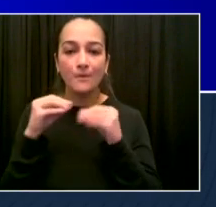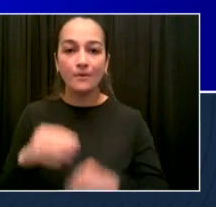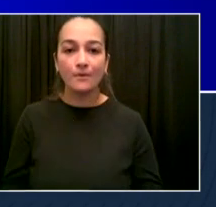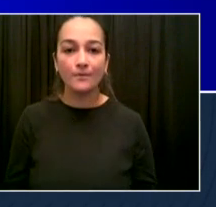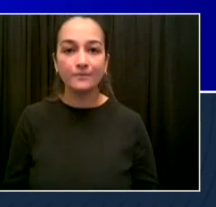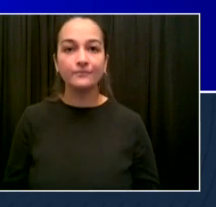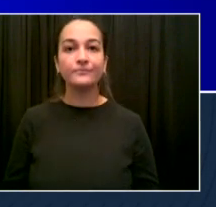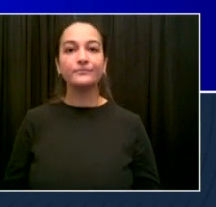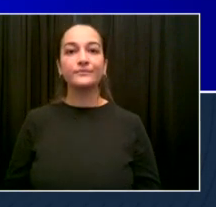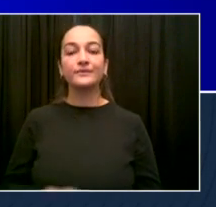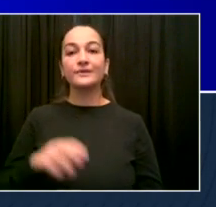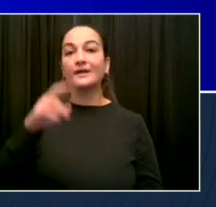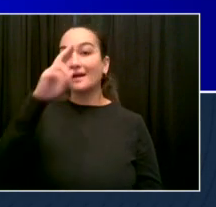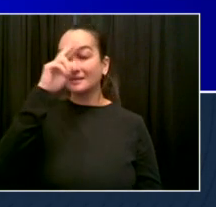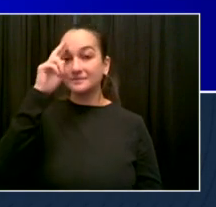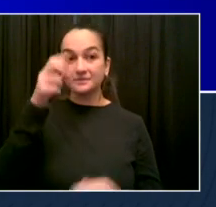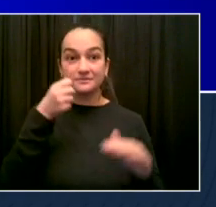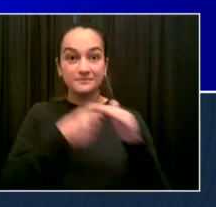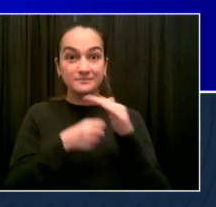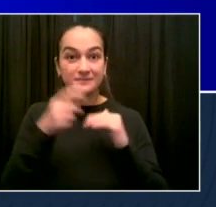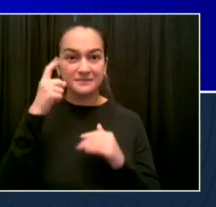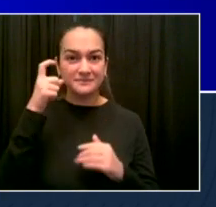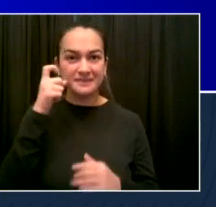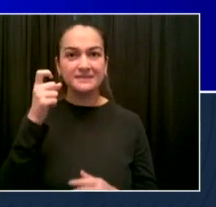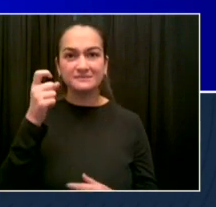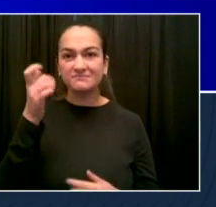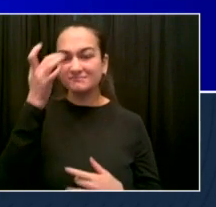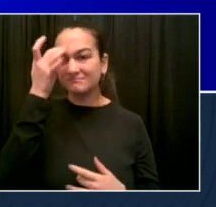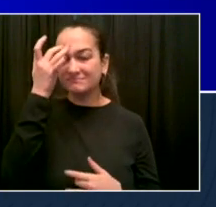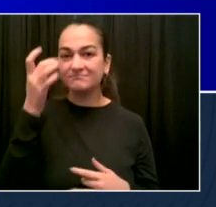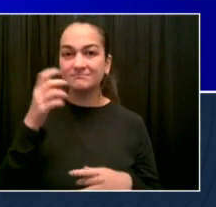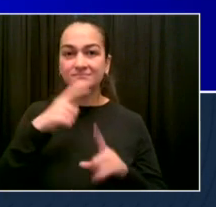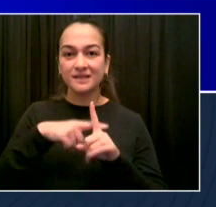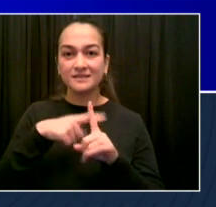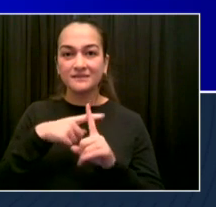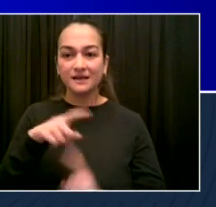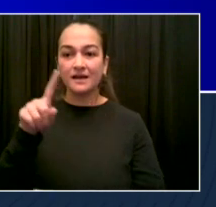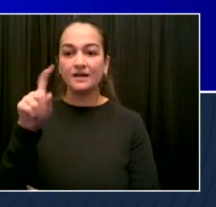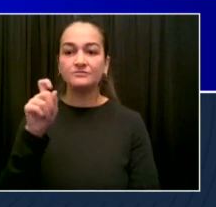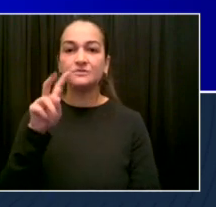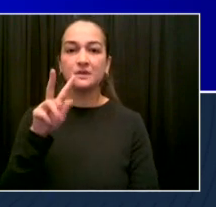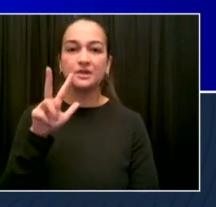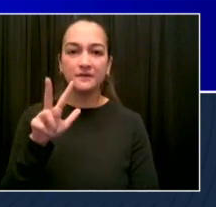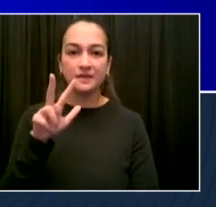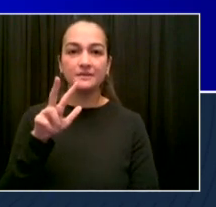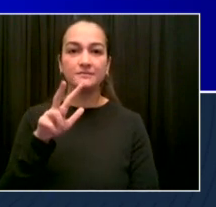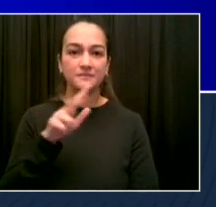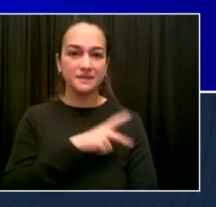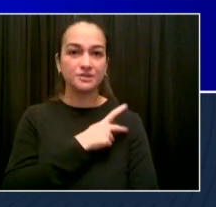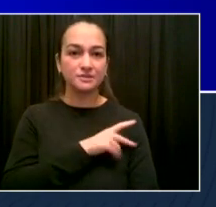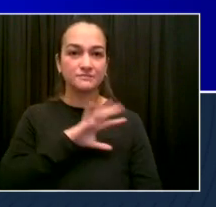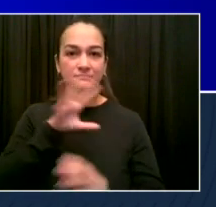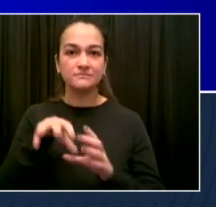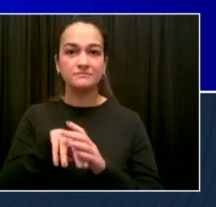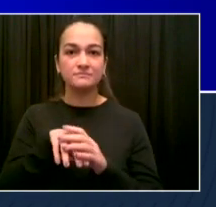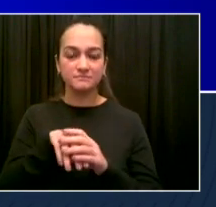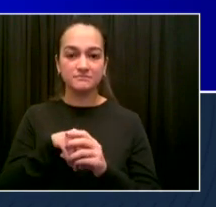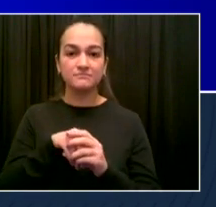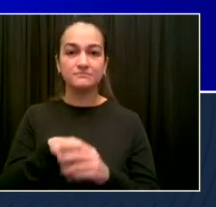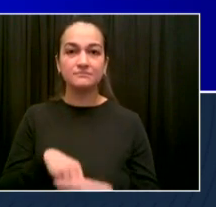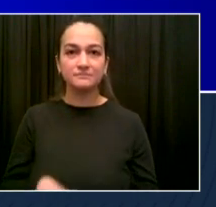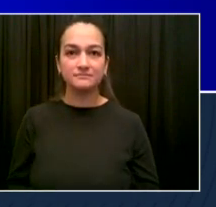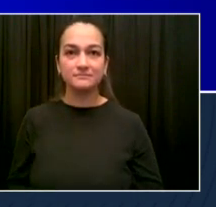admitted to New York City hospitals for suspected COVID-19. Today's report, 123 patients, confirmed positivity level 24.06%.